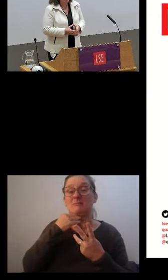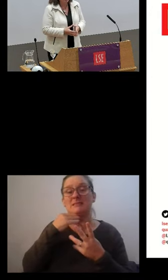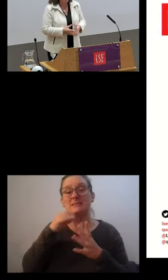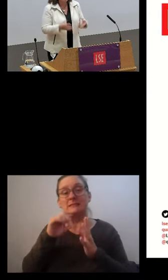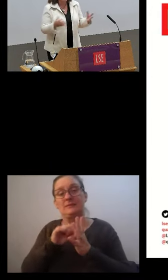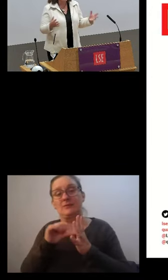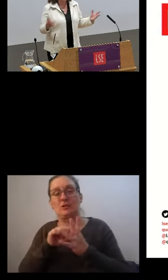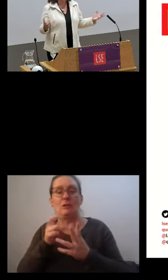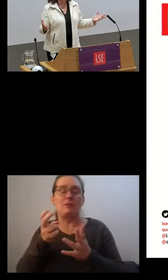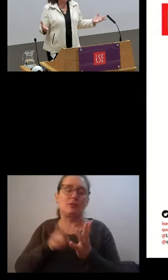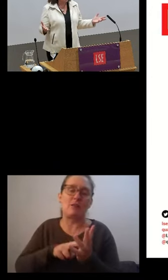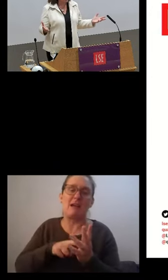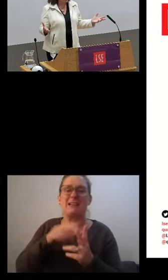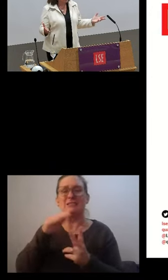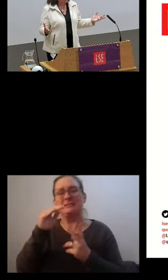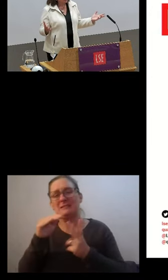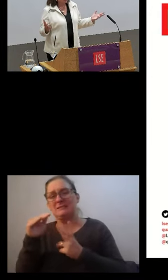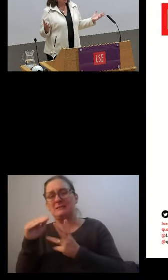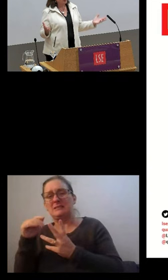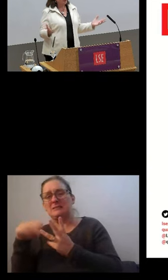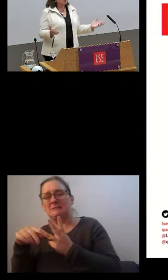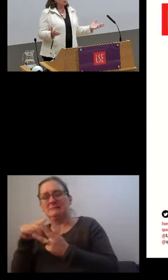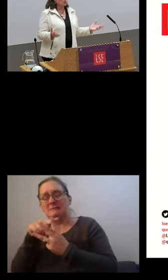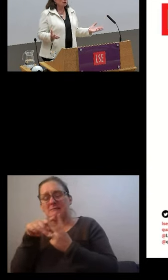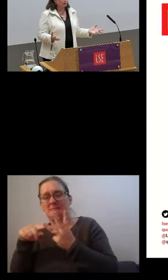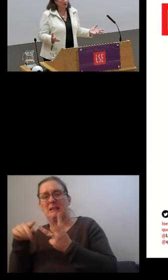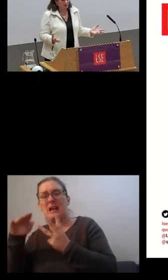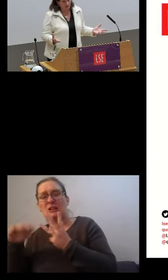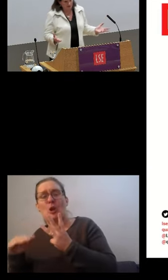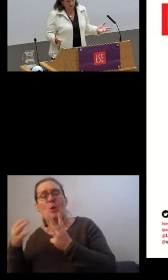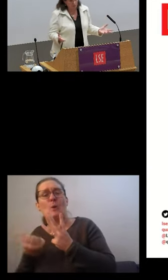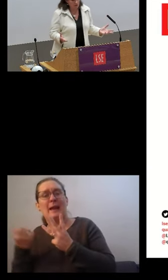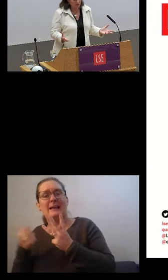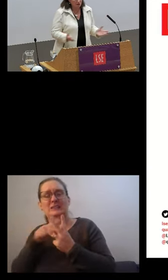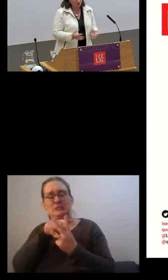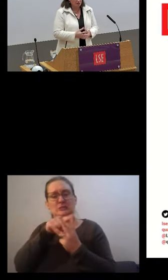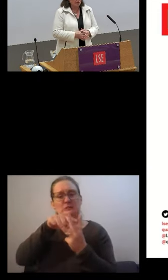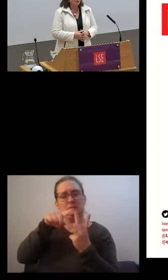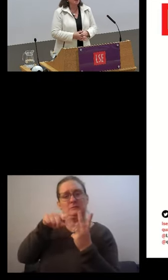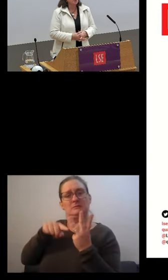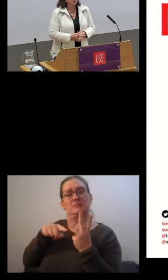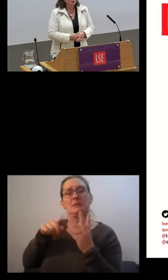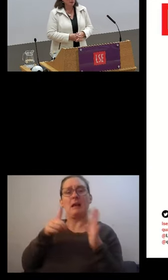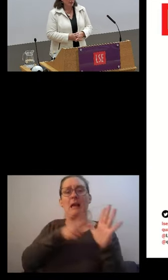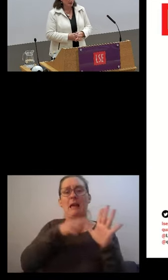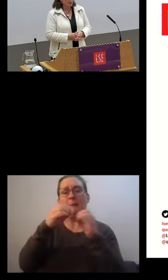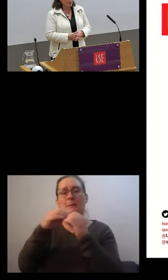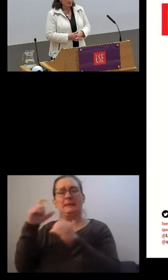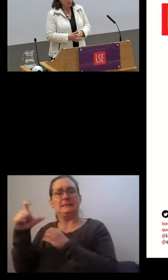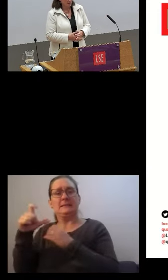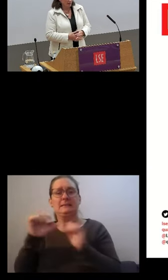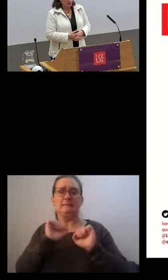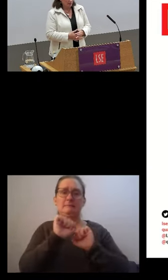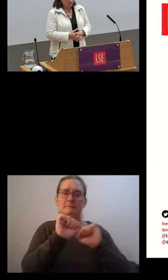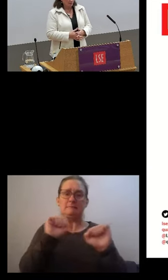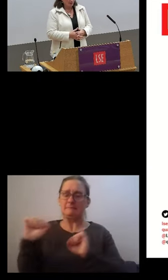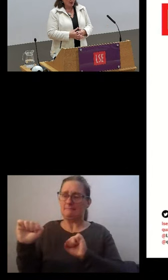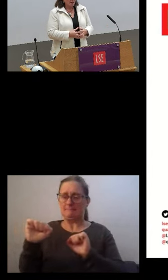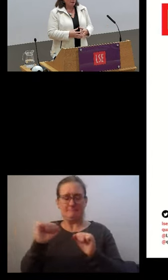a low wage. If you have these three workers, we can probably all agree that their employment situation is quite precarious.